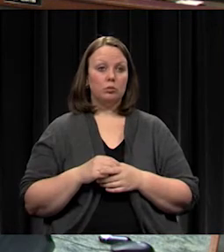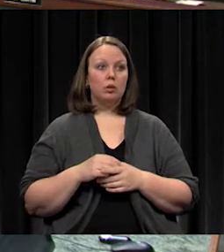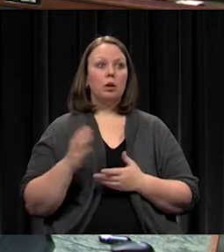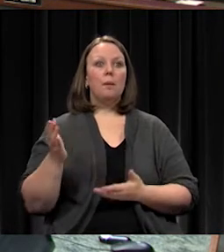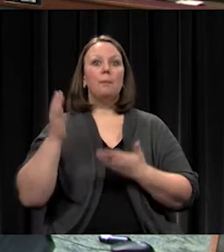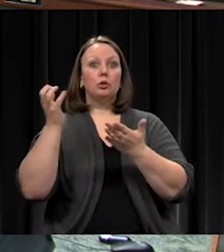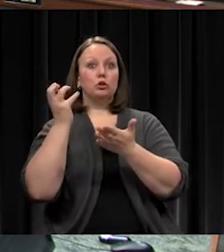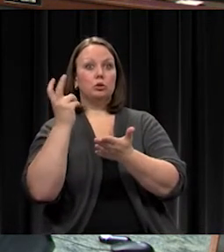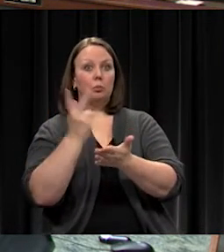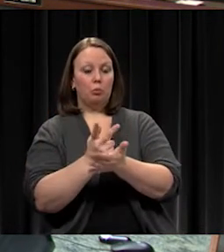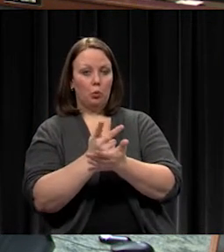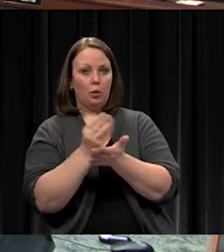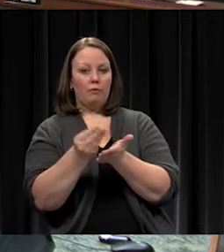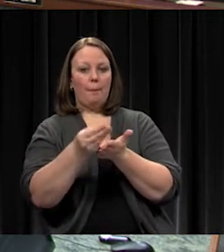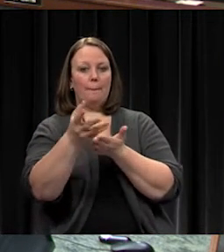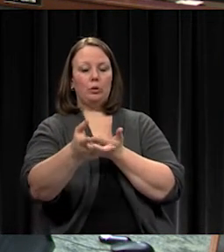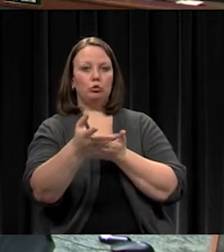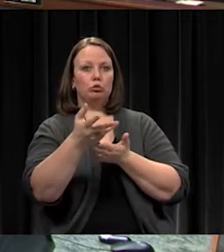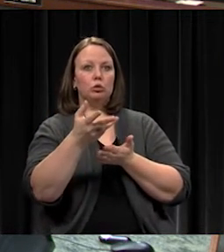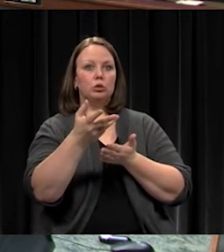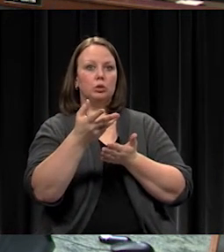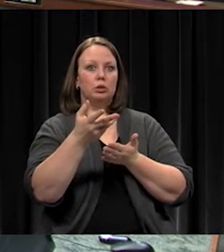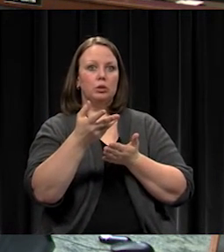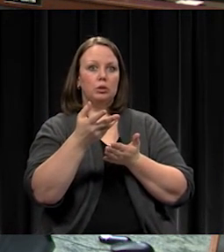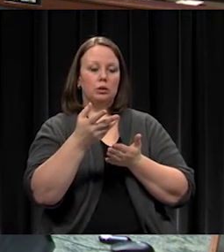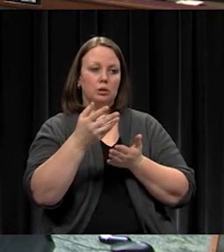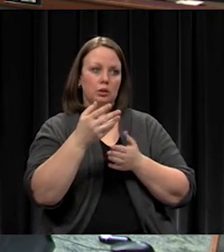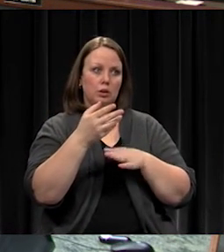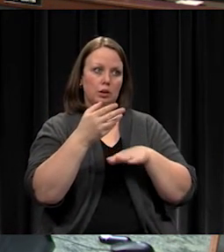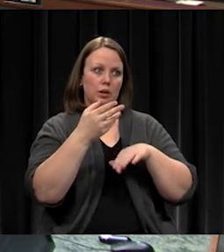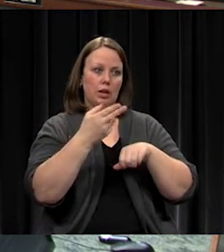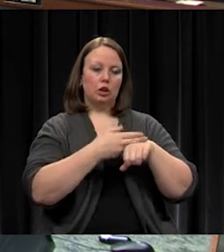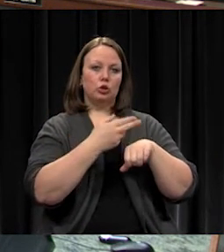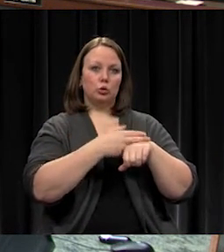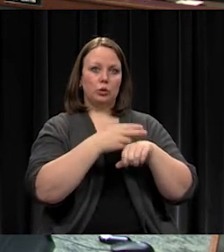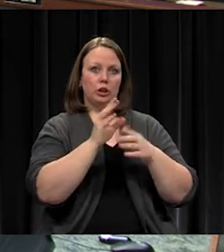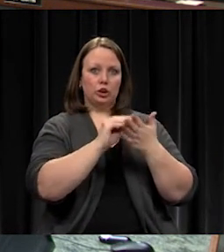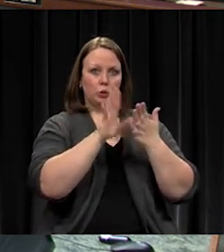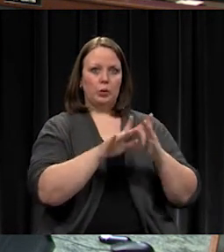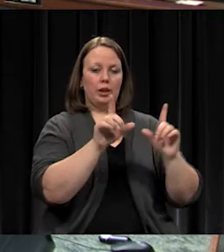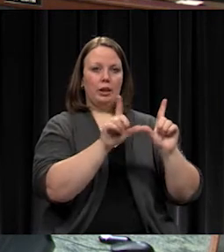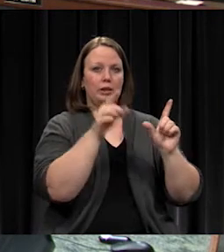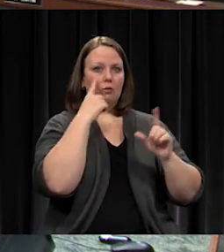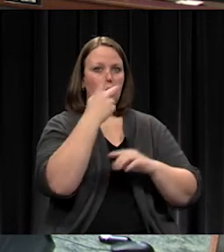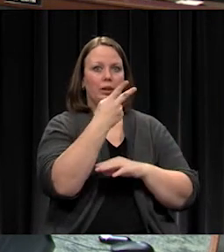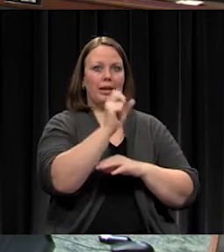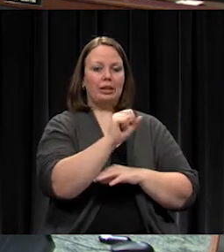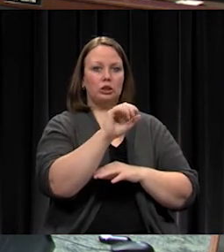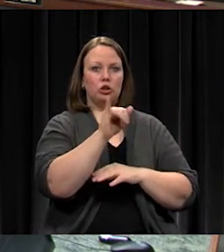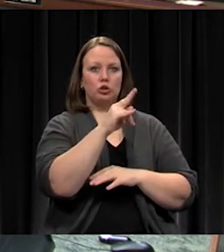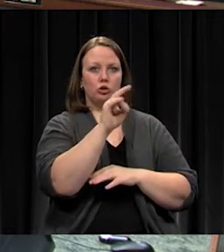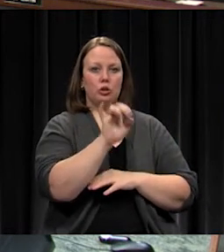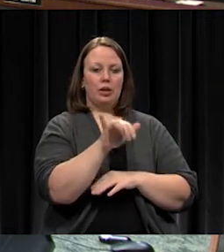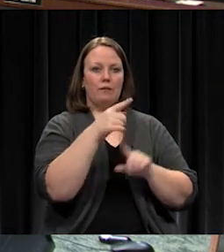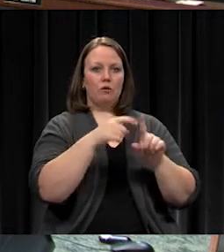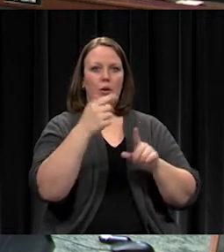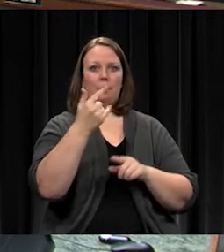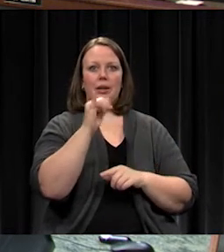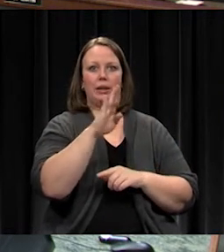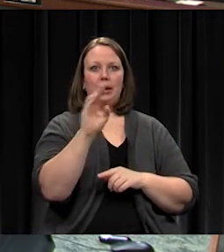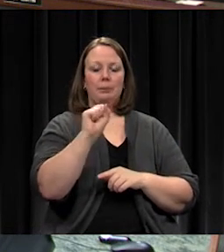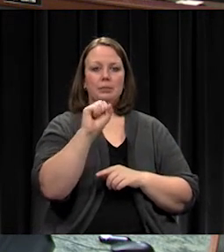Motion to approve the purchases of experienced state history student licenses for Kansas Journey from Gibbs-Smith Education for